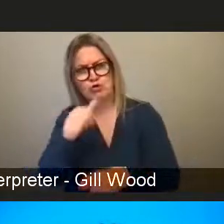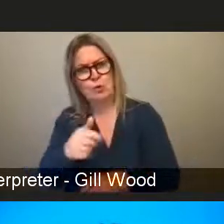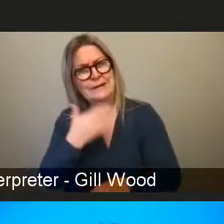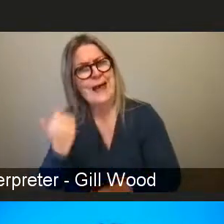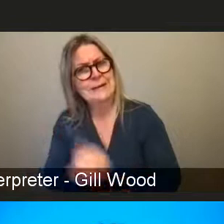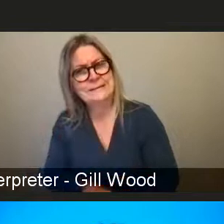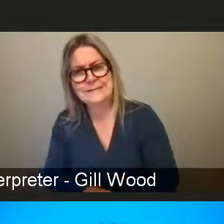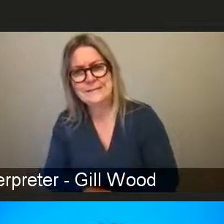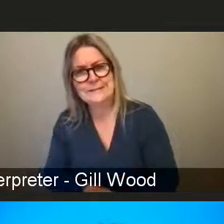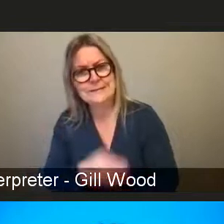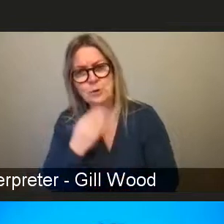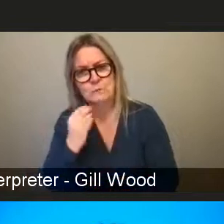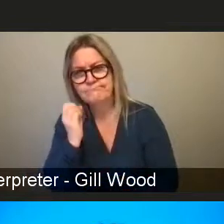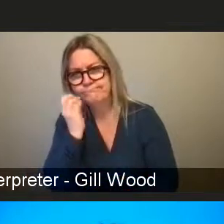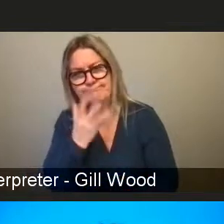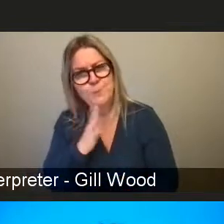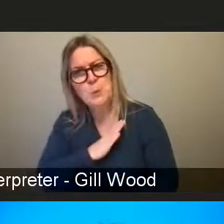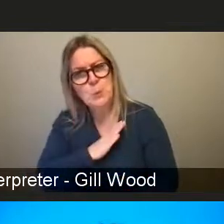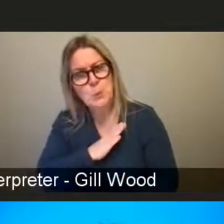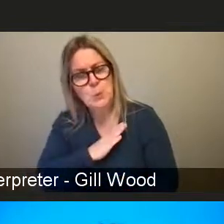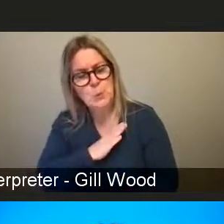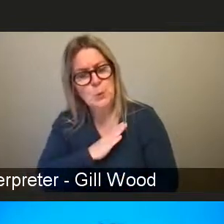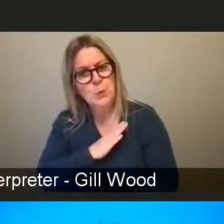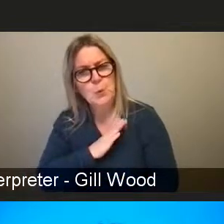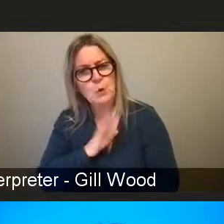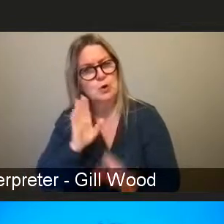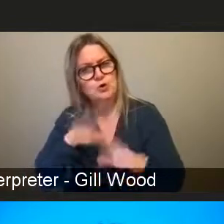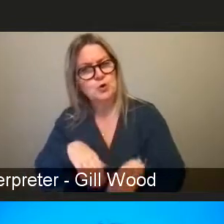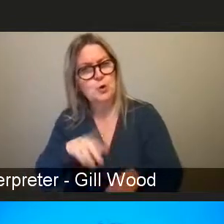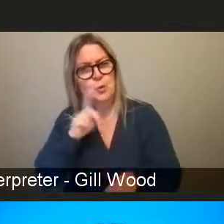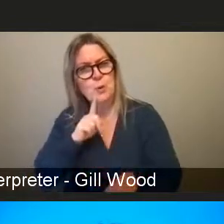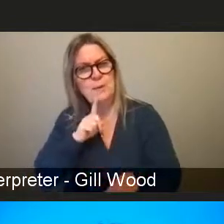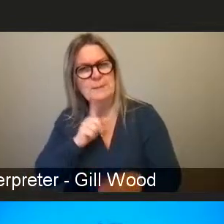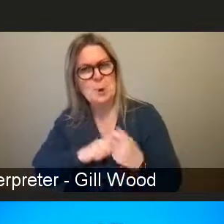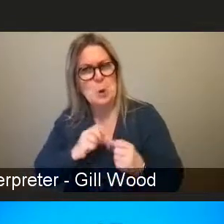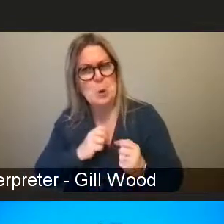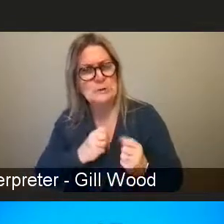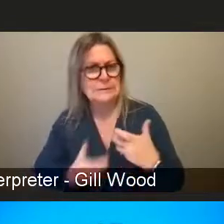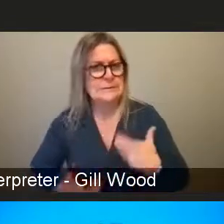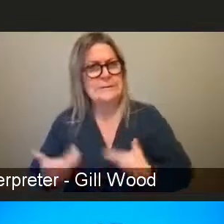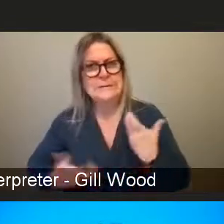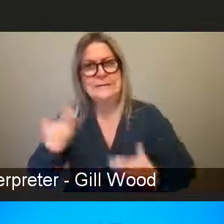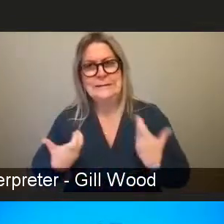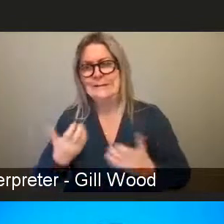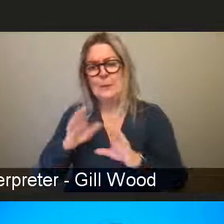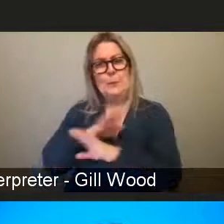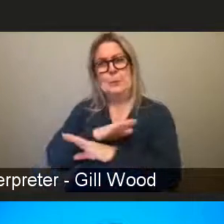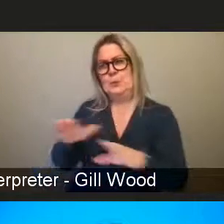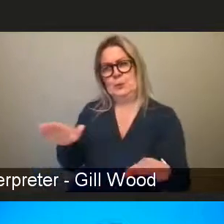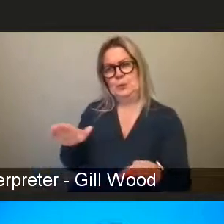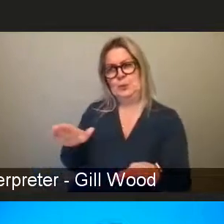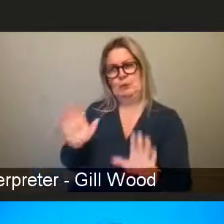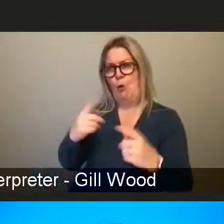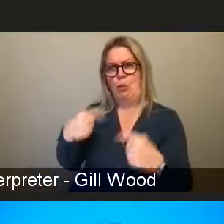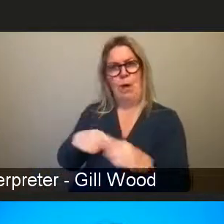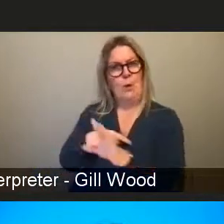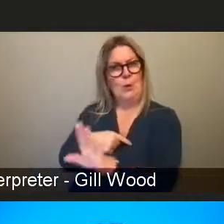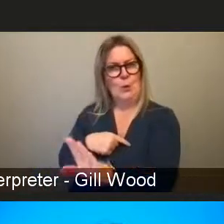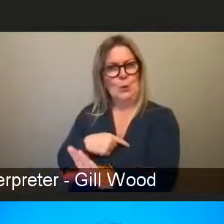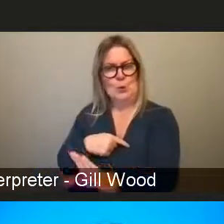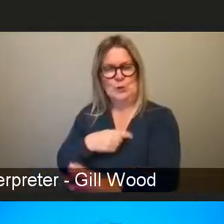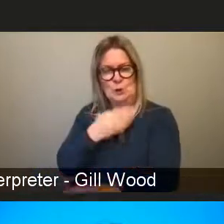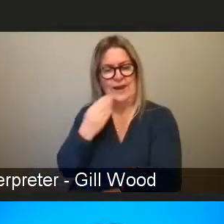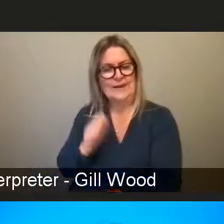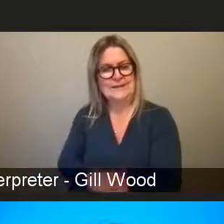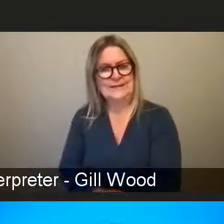shrill, hysterical, not justified and working towards